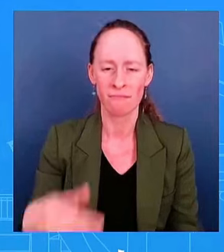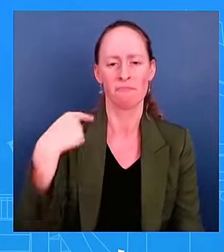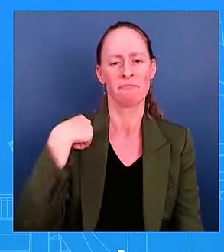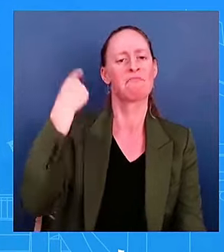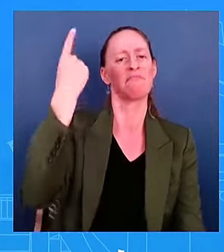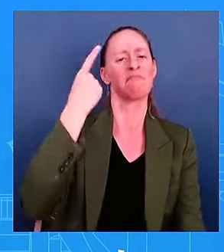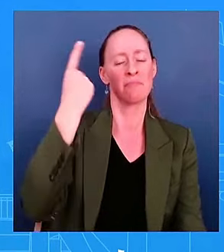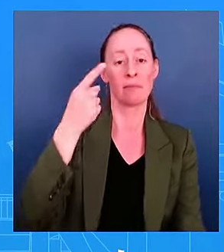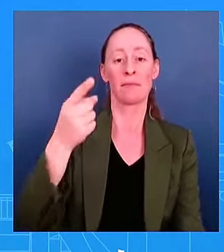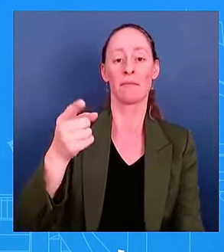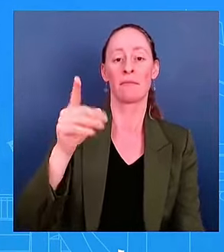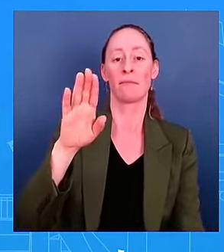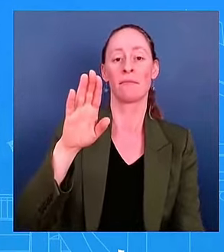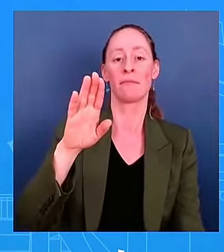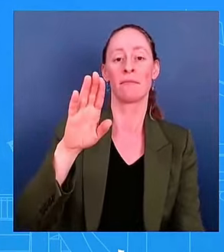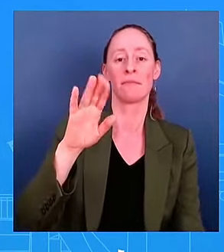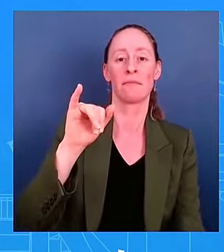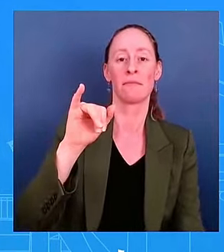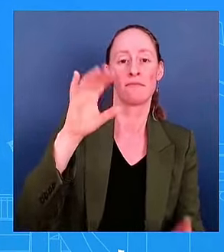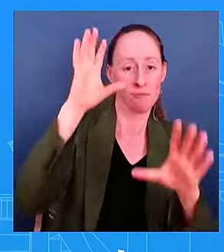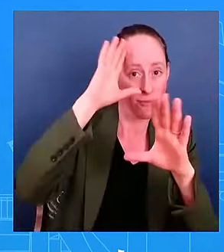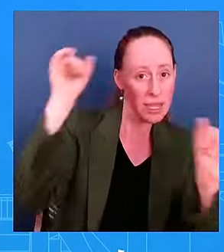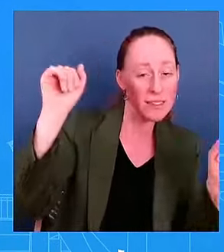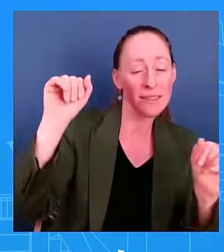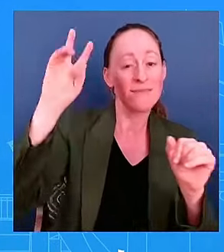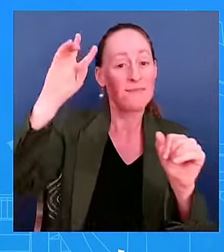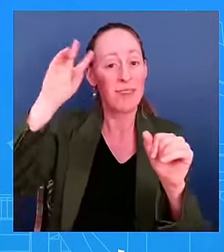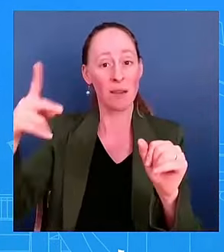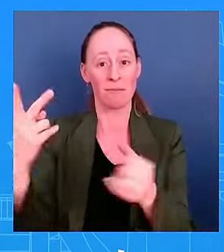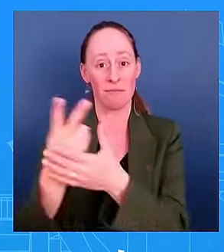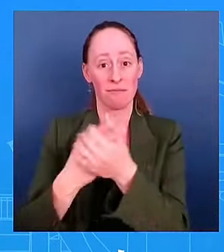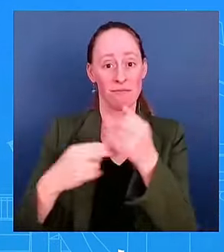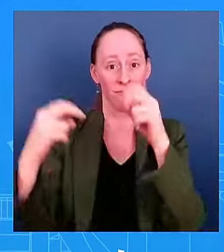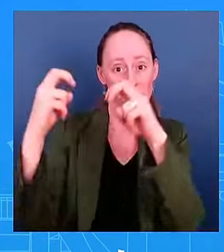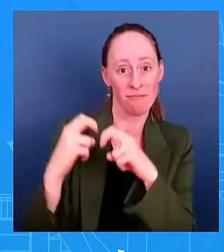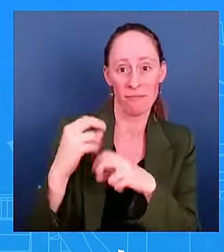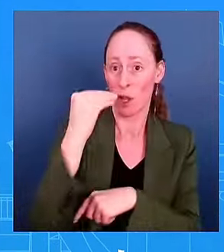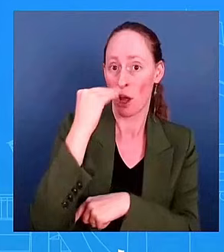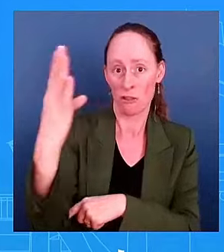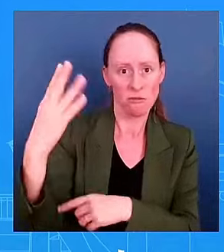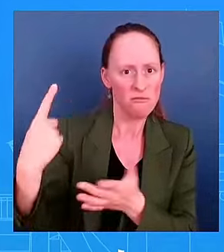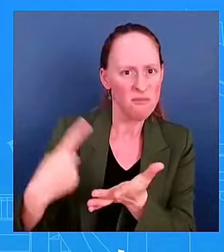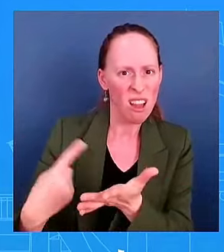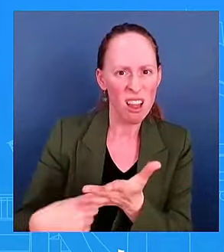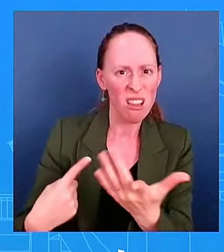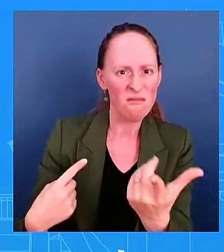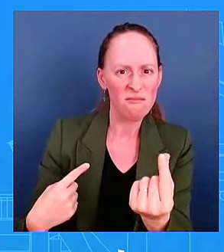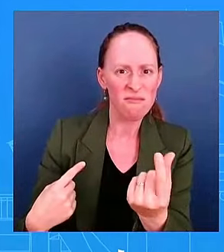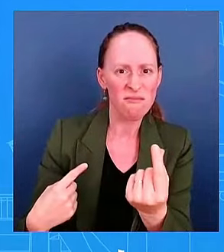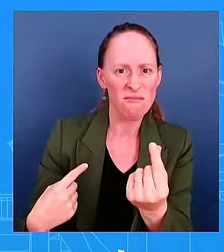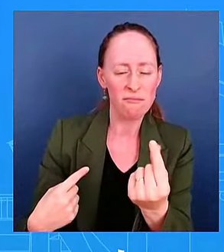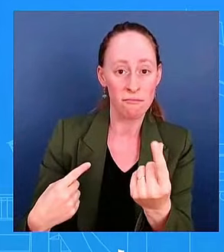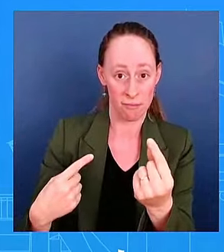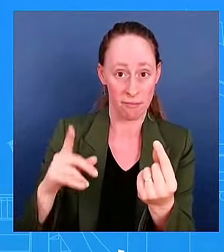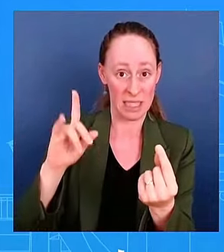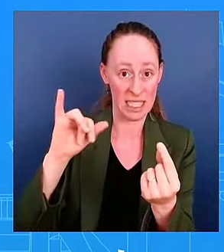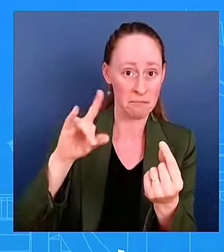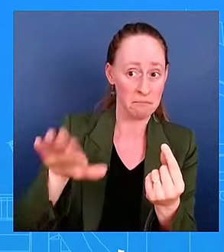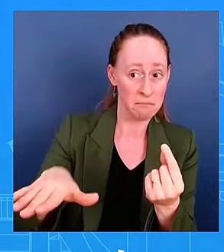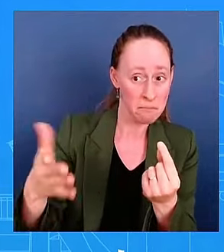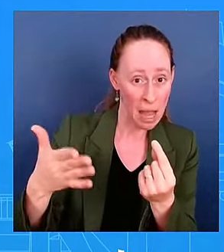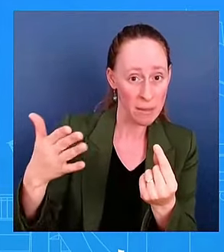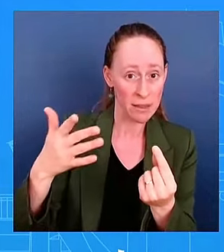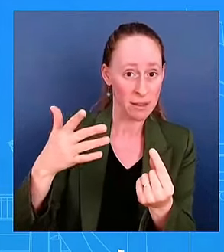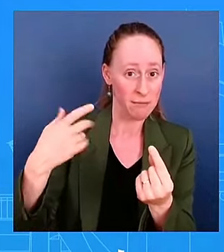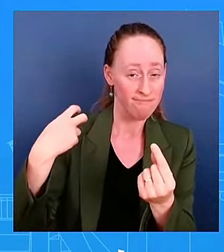Vice President Harris potentially taking over? Do you know if that came up today? I mean, I just stated that the president has is not